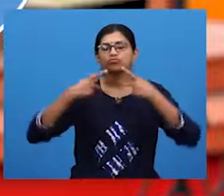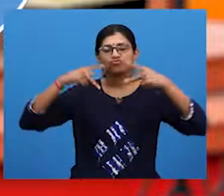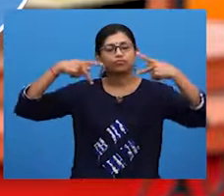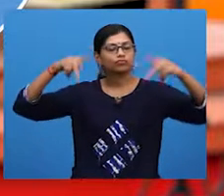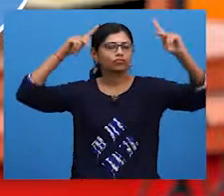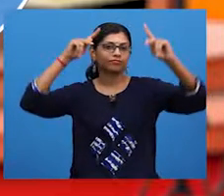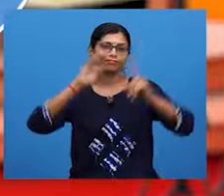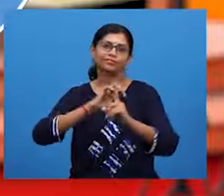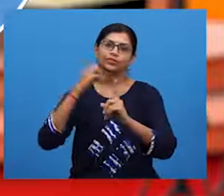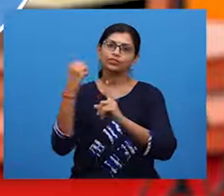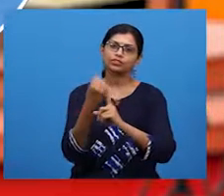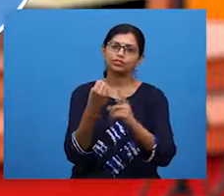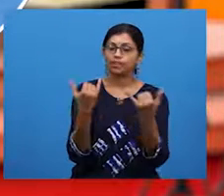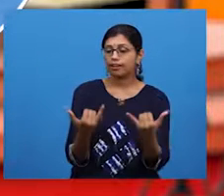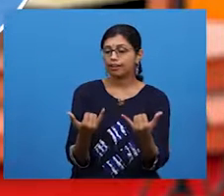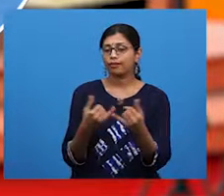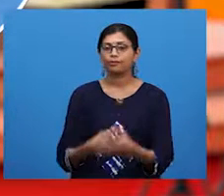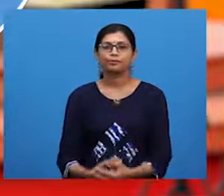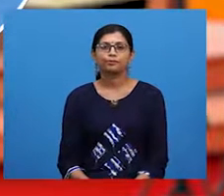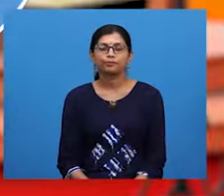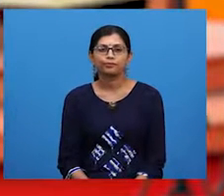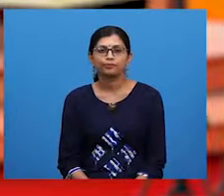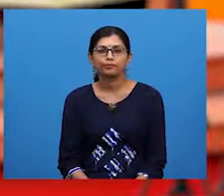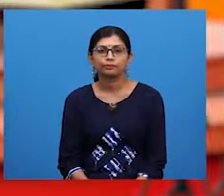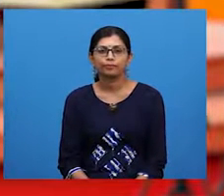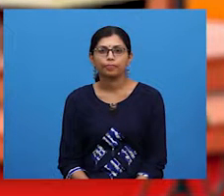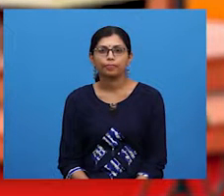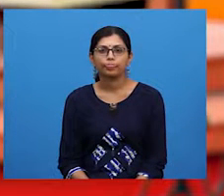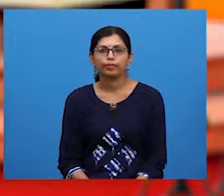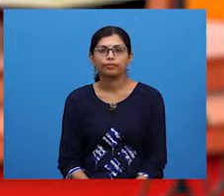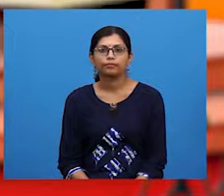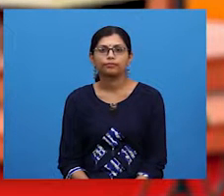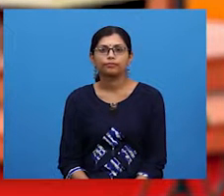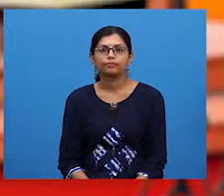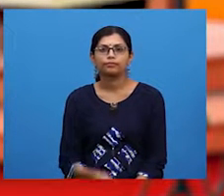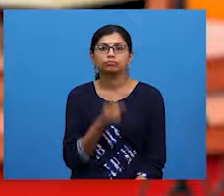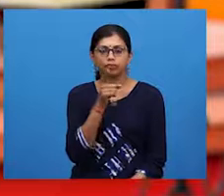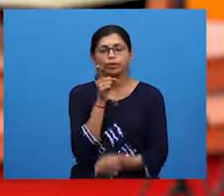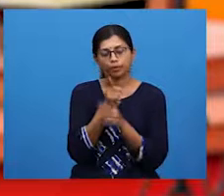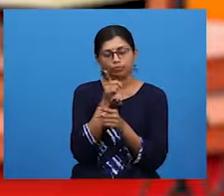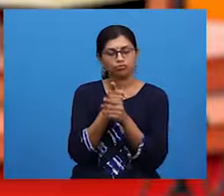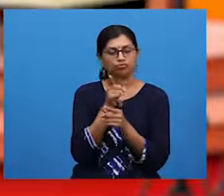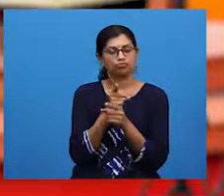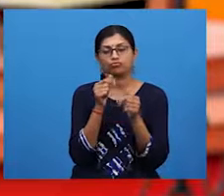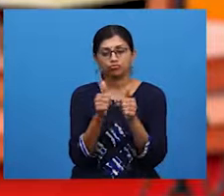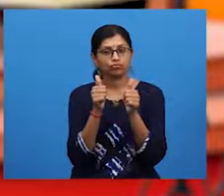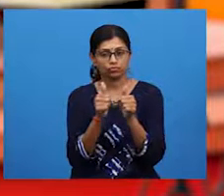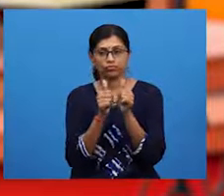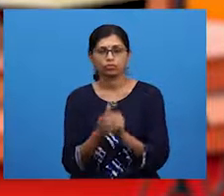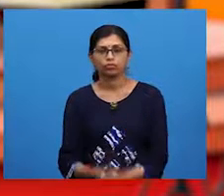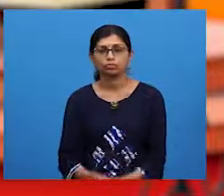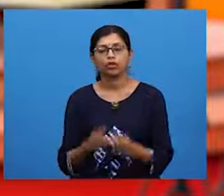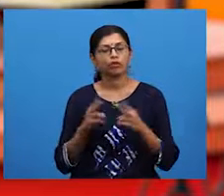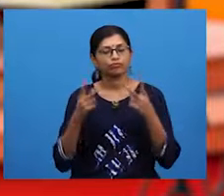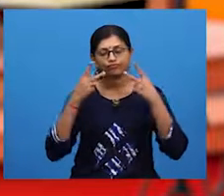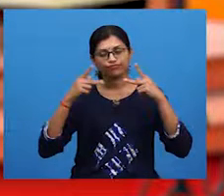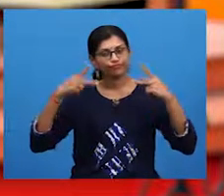networking app now. I can't agree more. It is a very popular